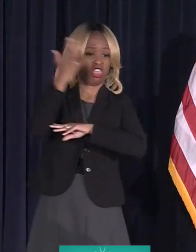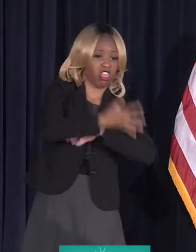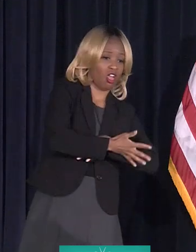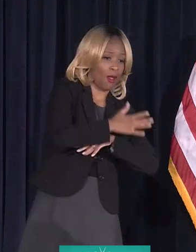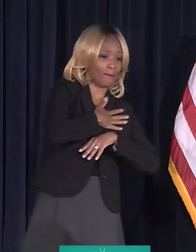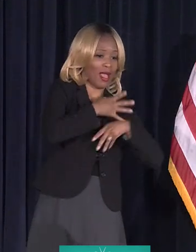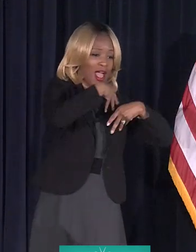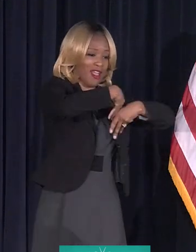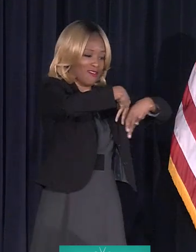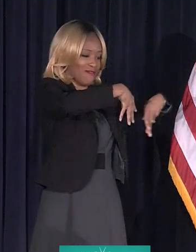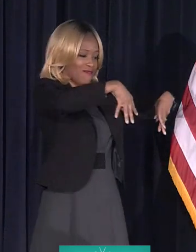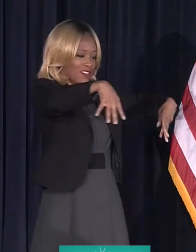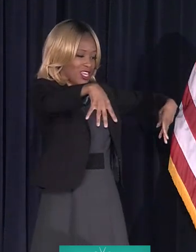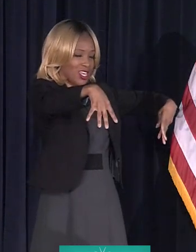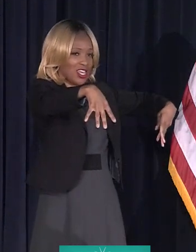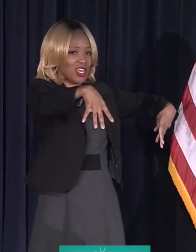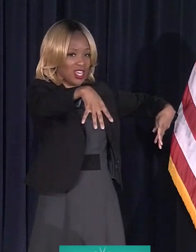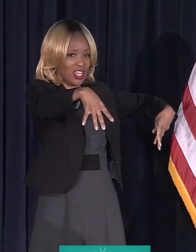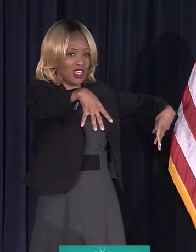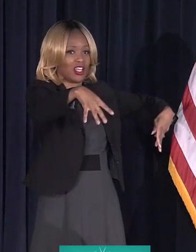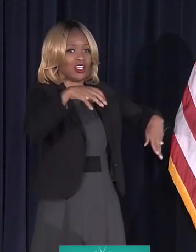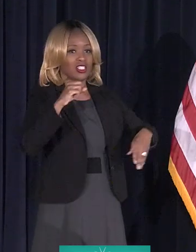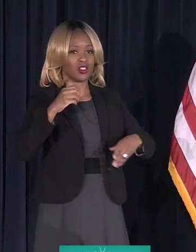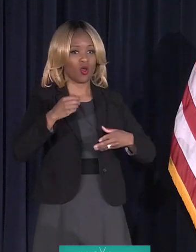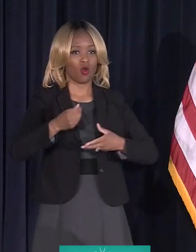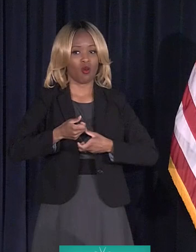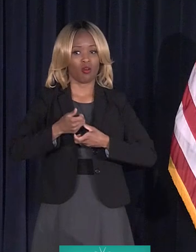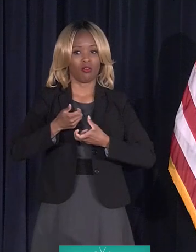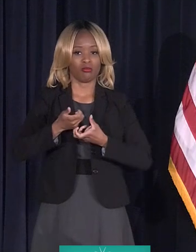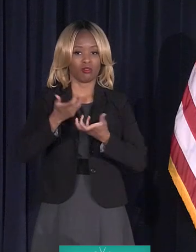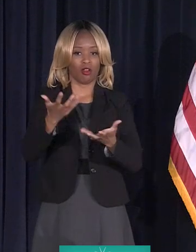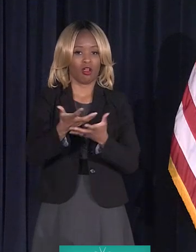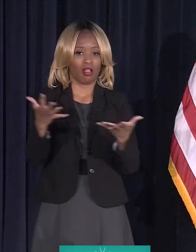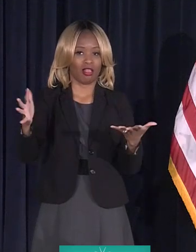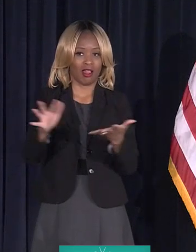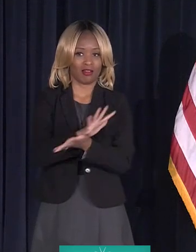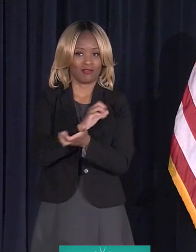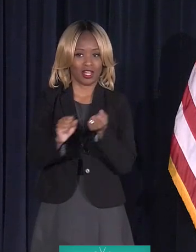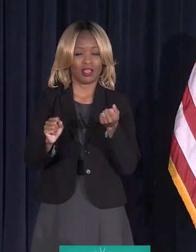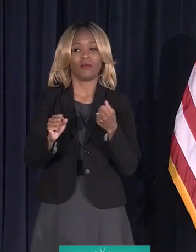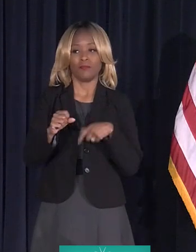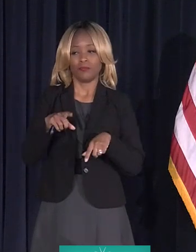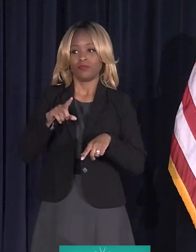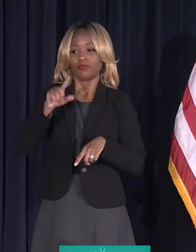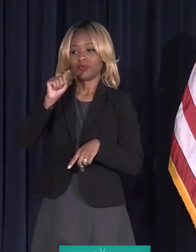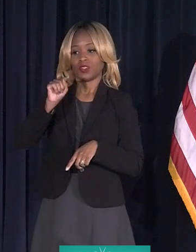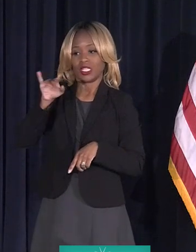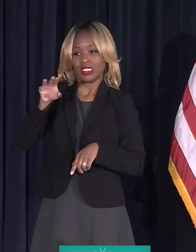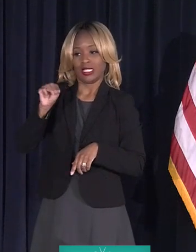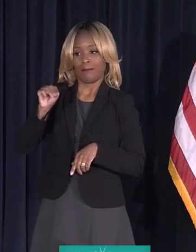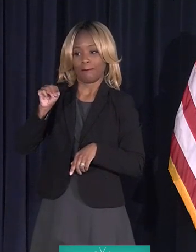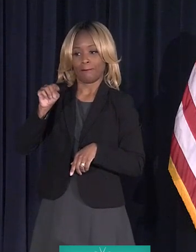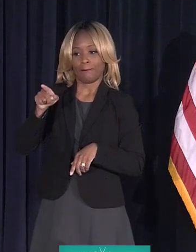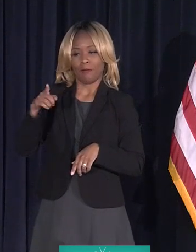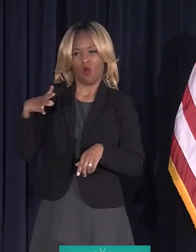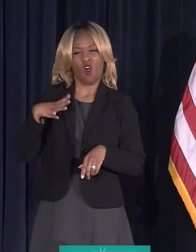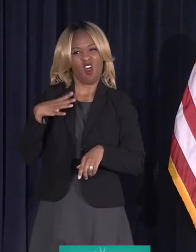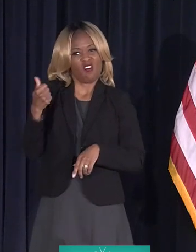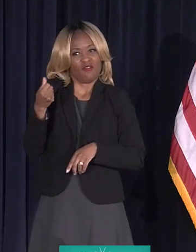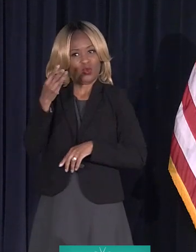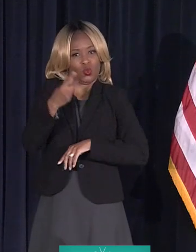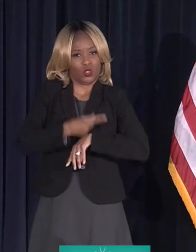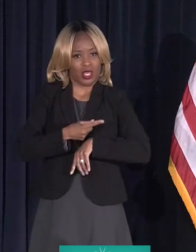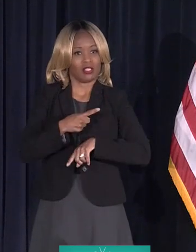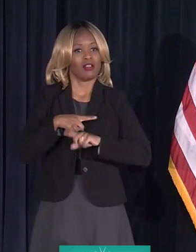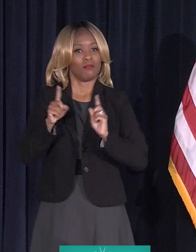and into my yard, and so it caused a lot of damage. Okay. So Tim is off for a couple of days,